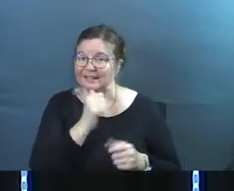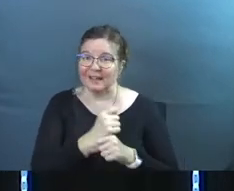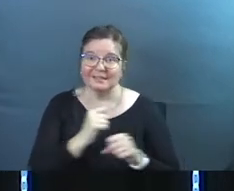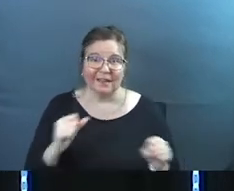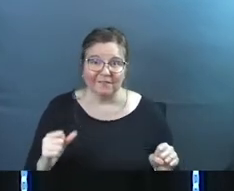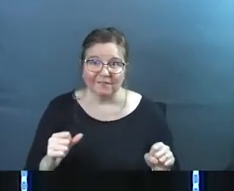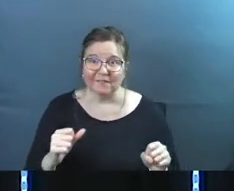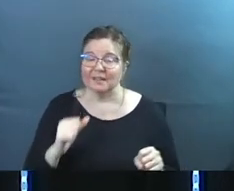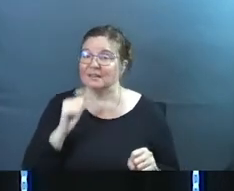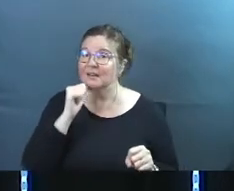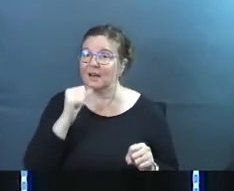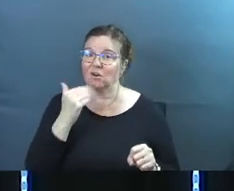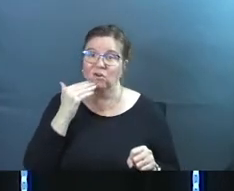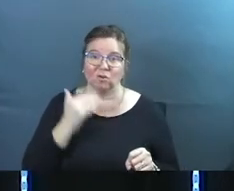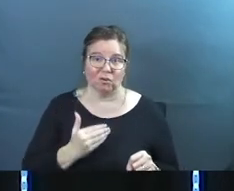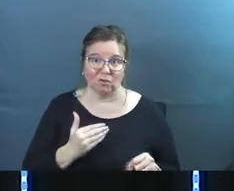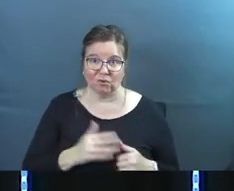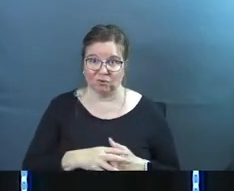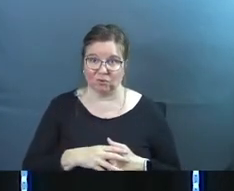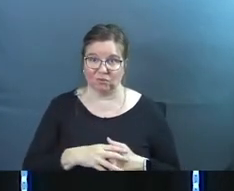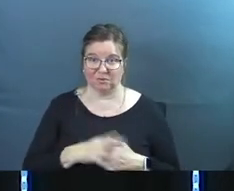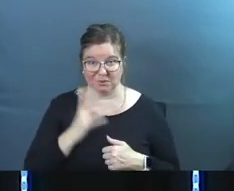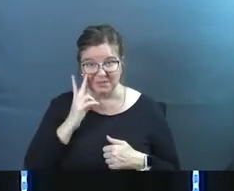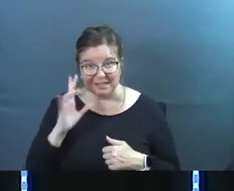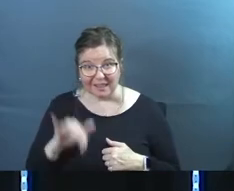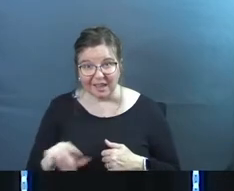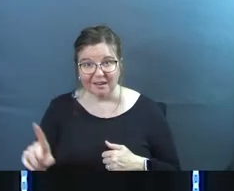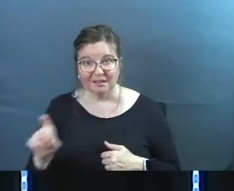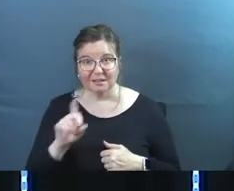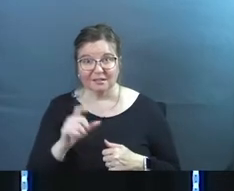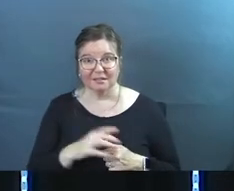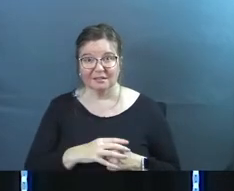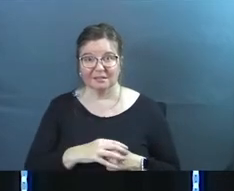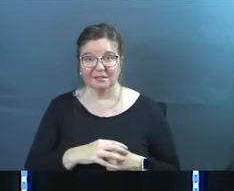safe and it's not good. Do you see that?